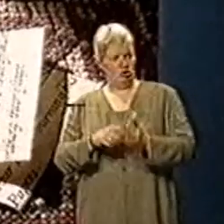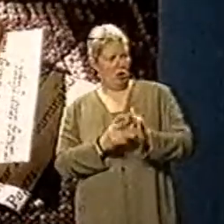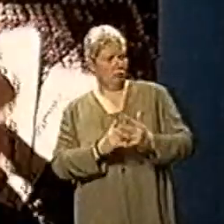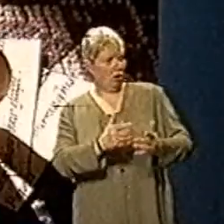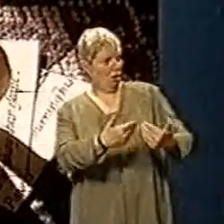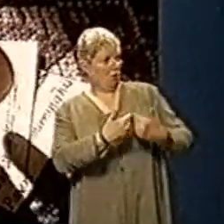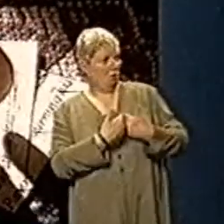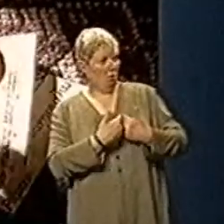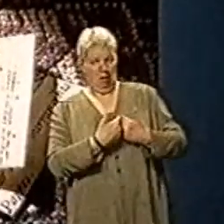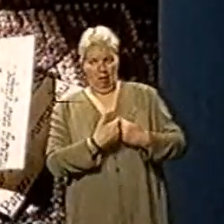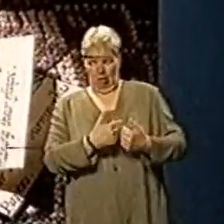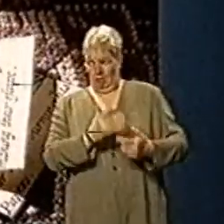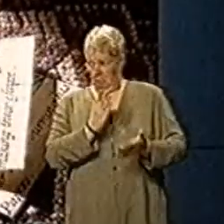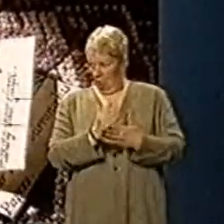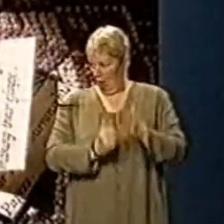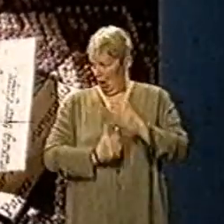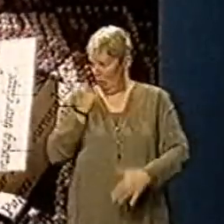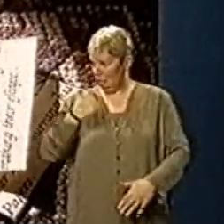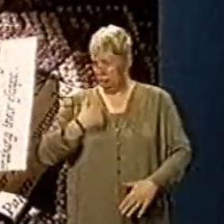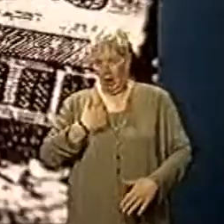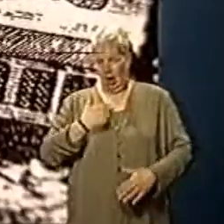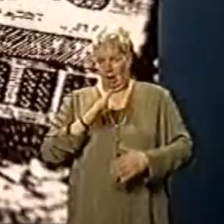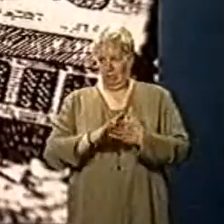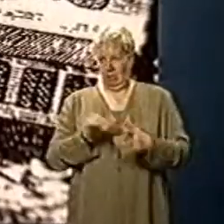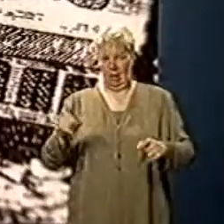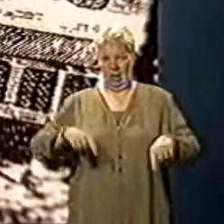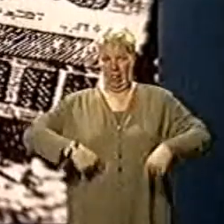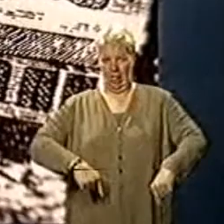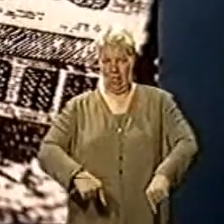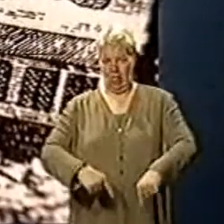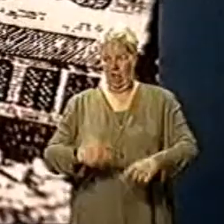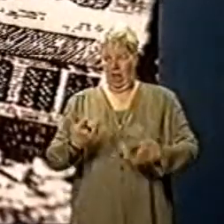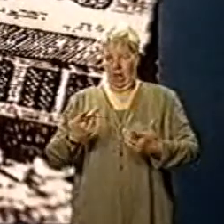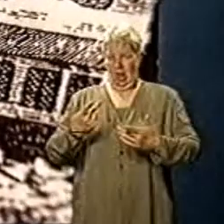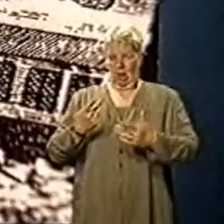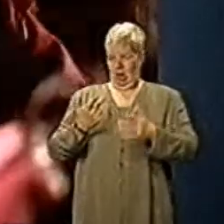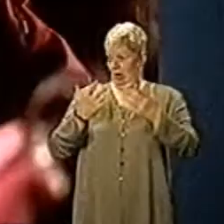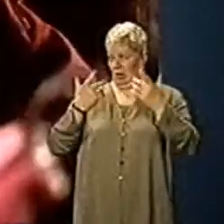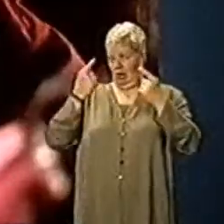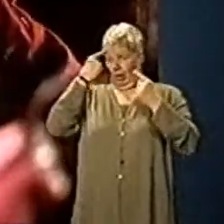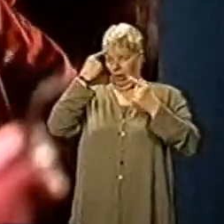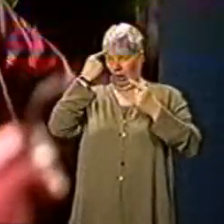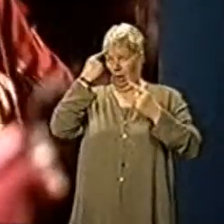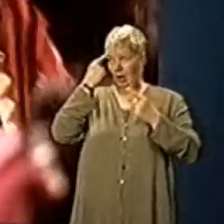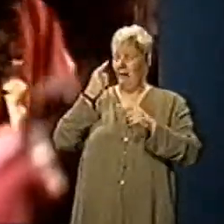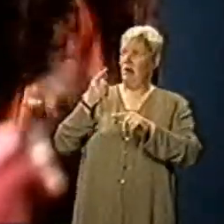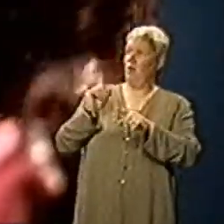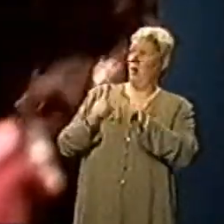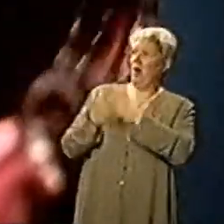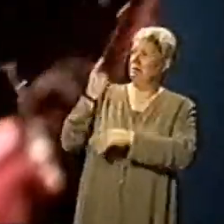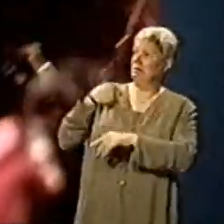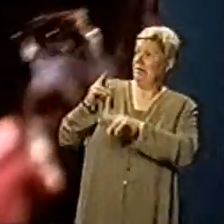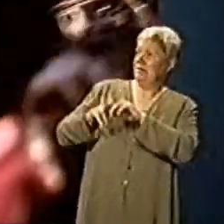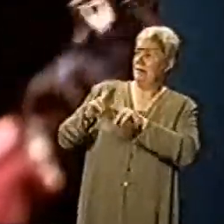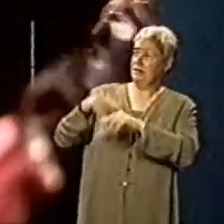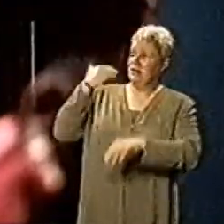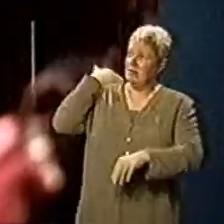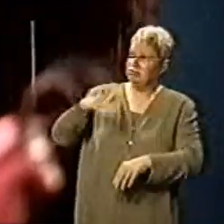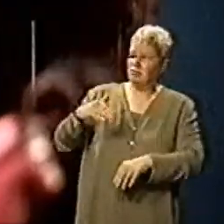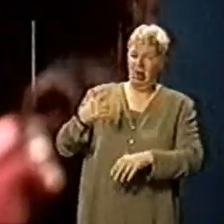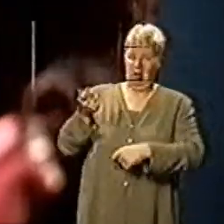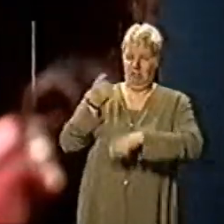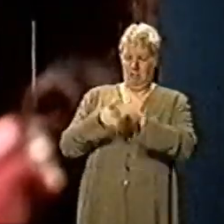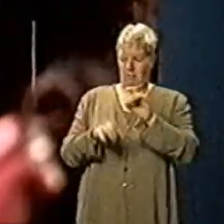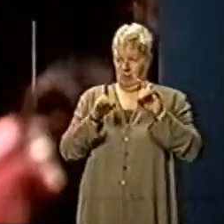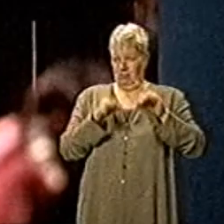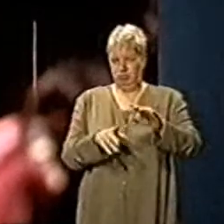failed him. His resolution in meltdown, his knights haunted by the ghost of his beheaded daddy, he fled the